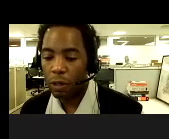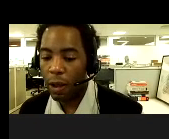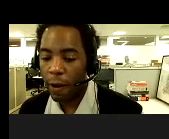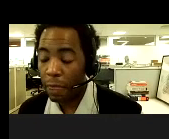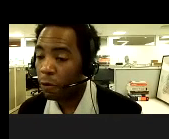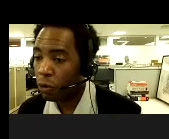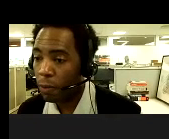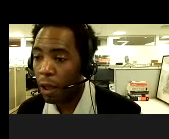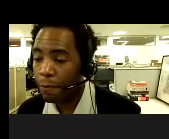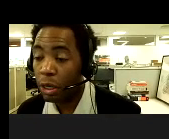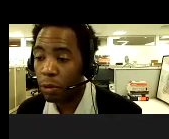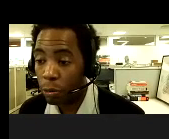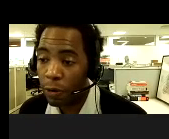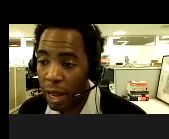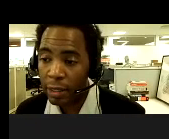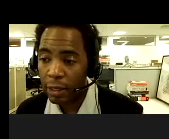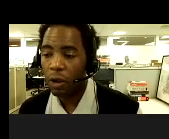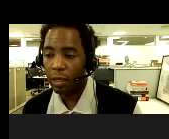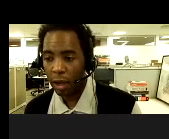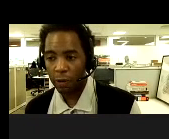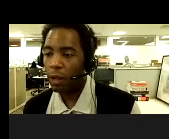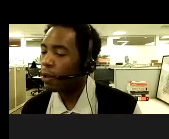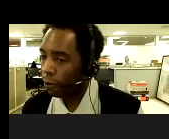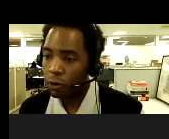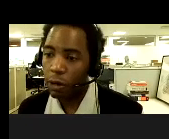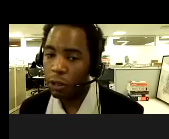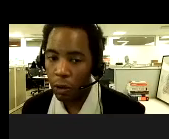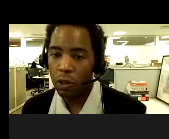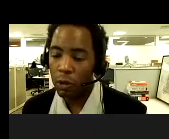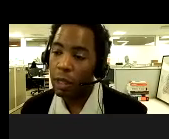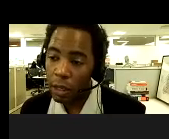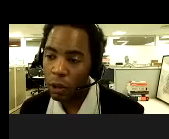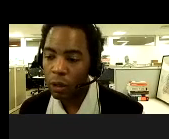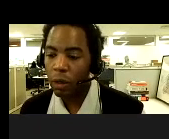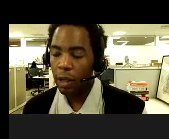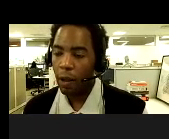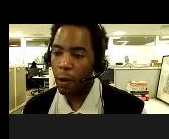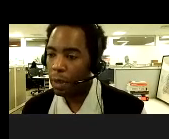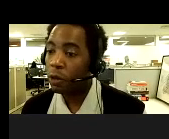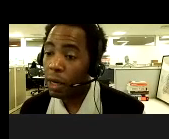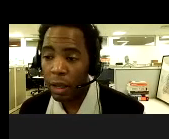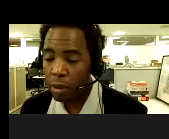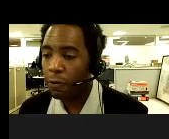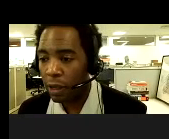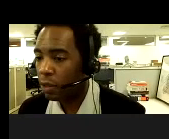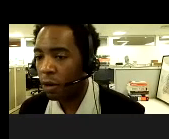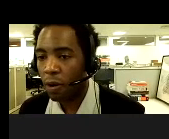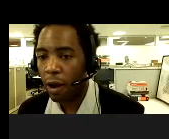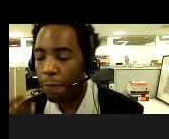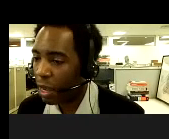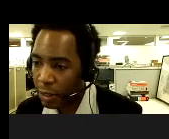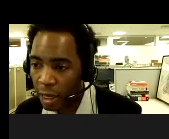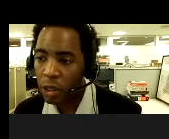um, folks, um, the folks who run, um, pre-exposure prophylaxis for HIV also encouraging folks to really consider, um, integrating MPVs,